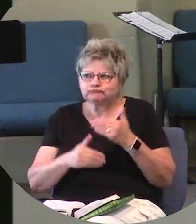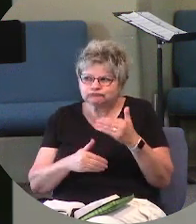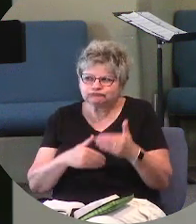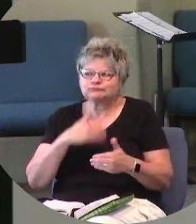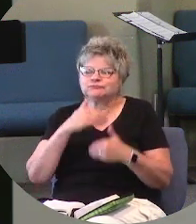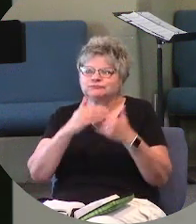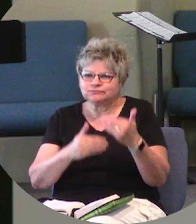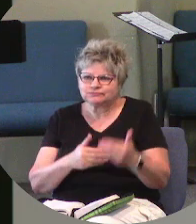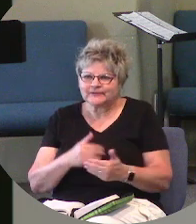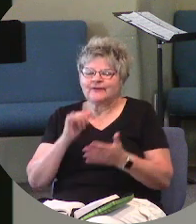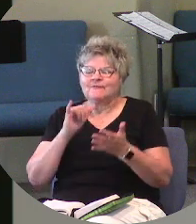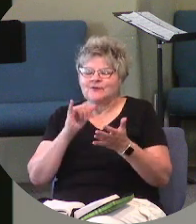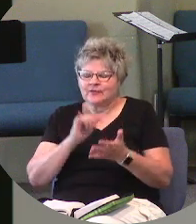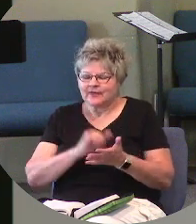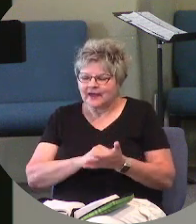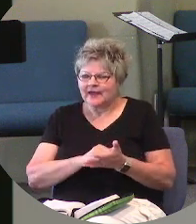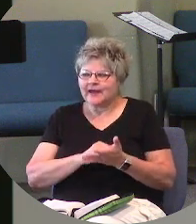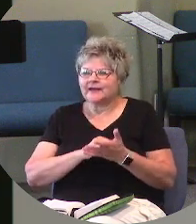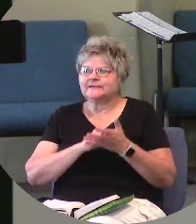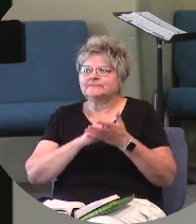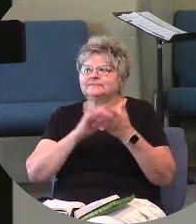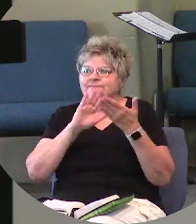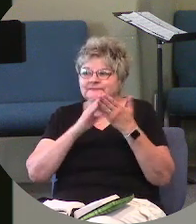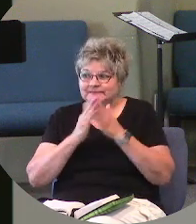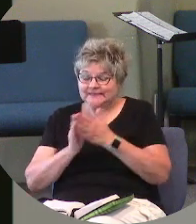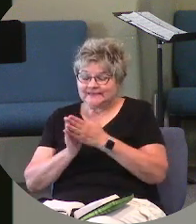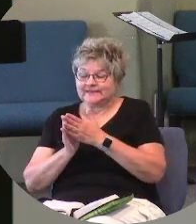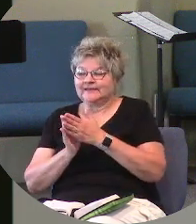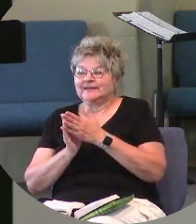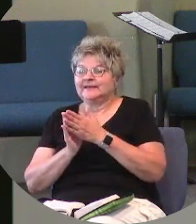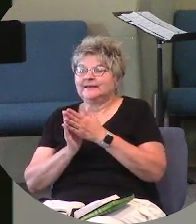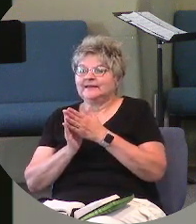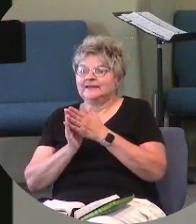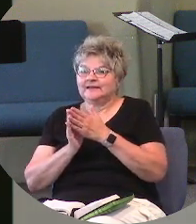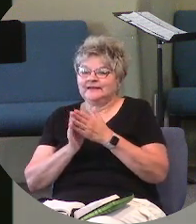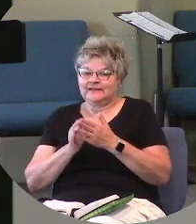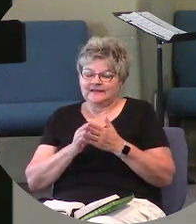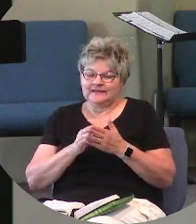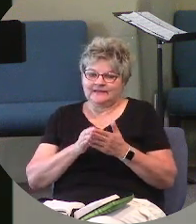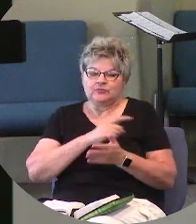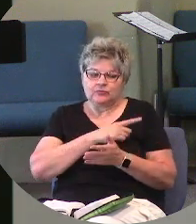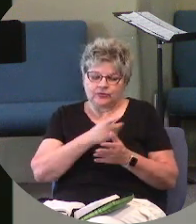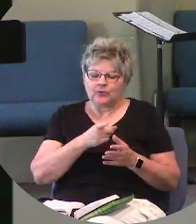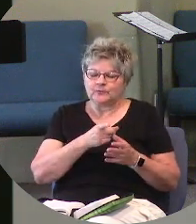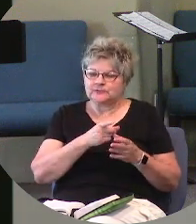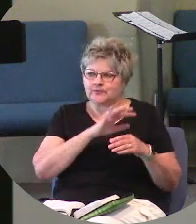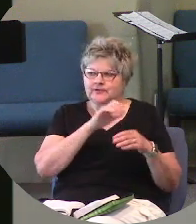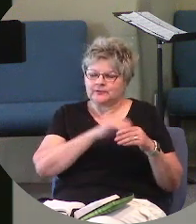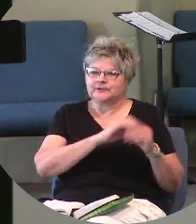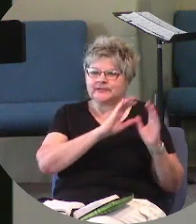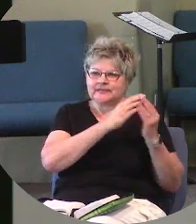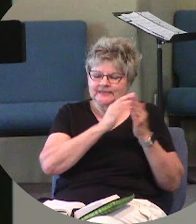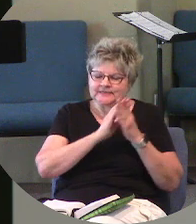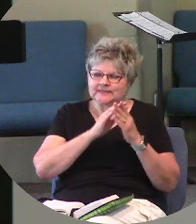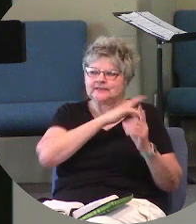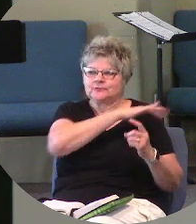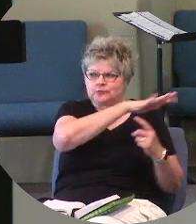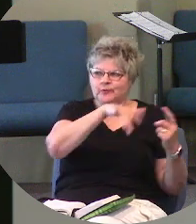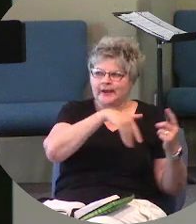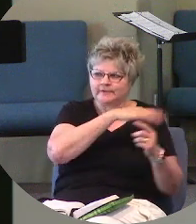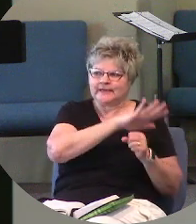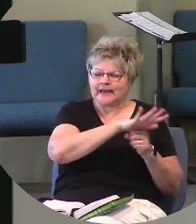for that city. And those that made up the city and the surrounding communities